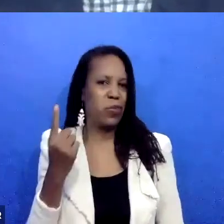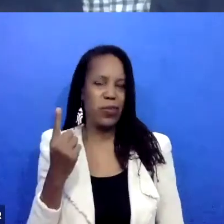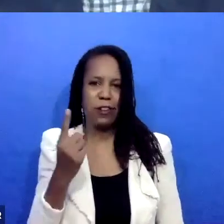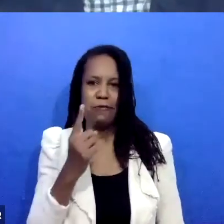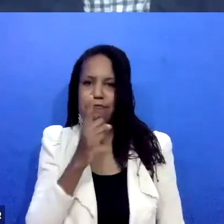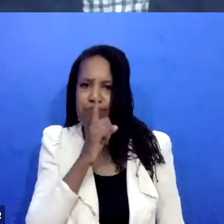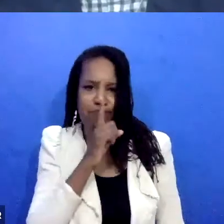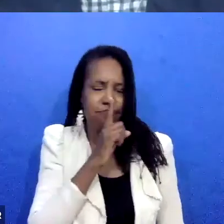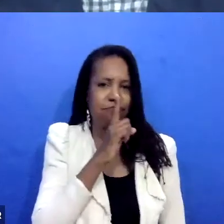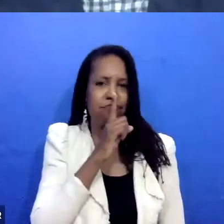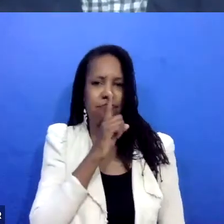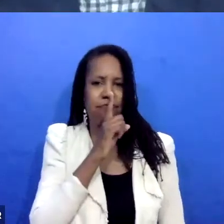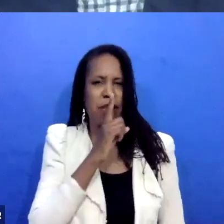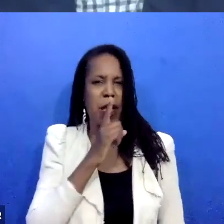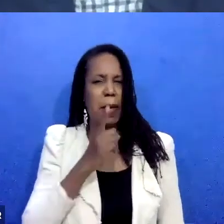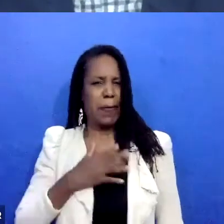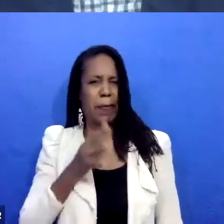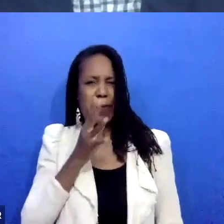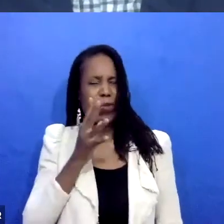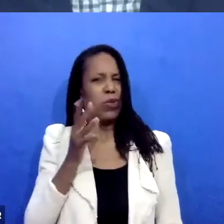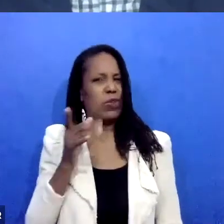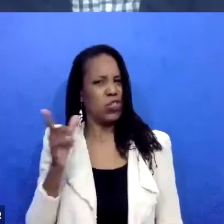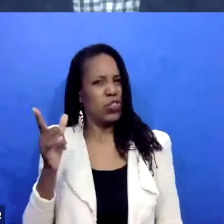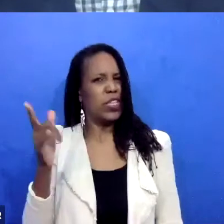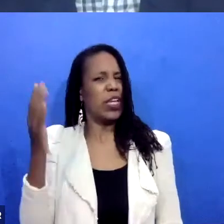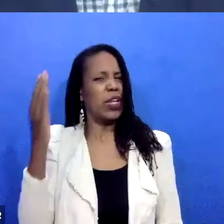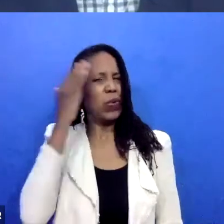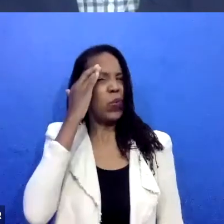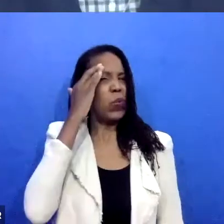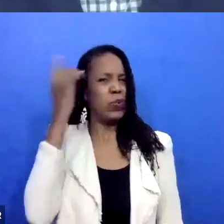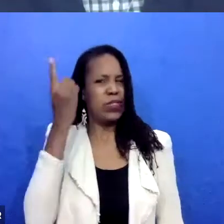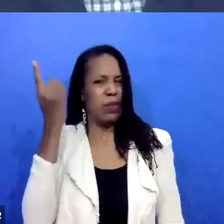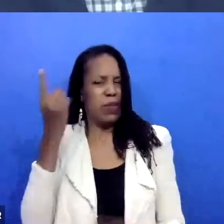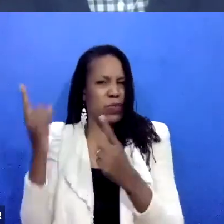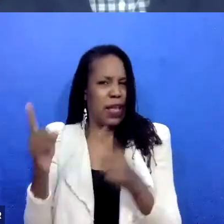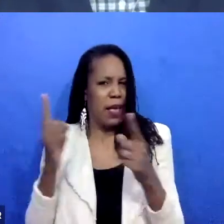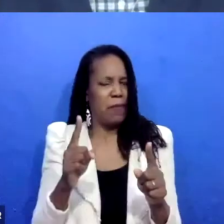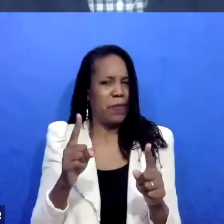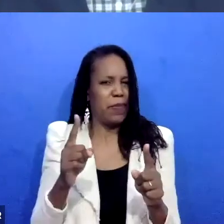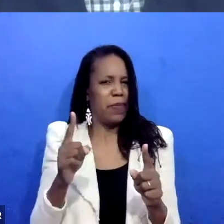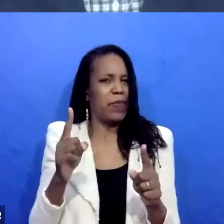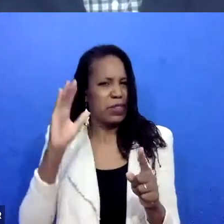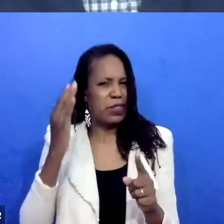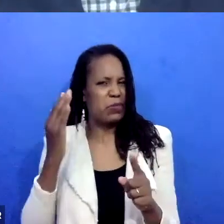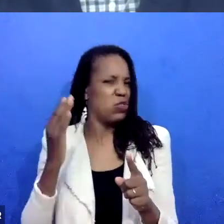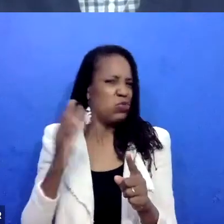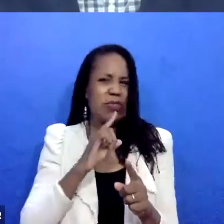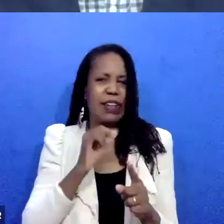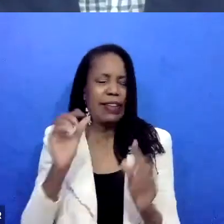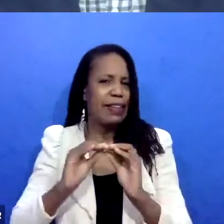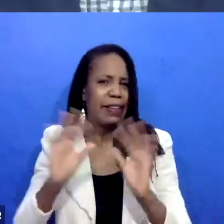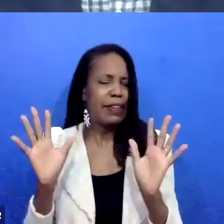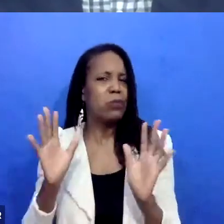my mother knew that something was happening, which is pretty unclear. And even with her own struggles, like asking for help